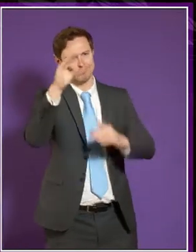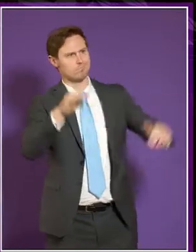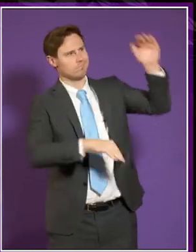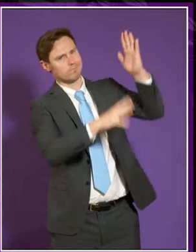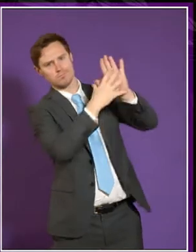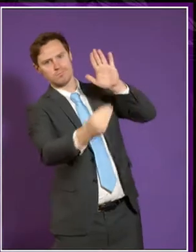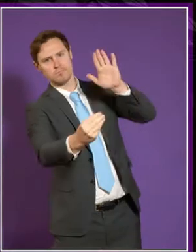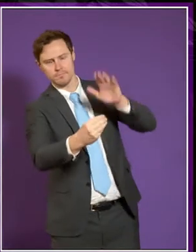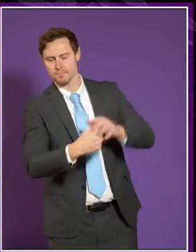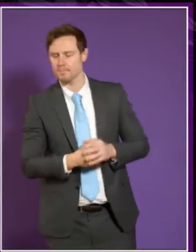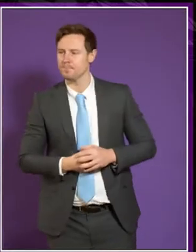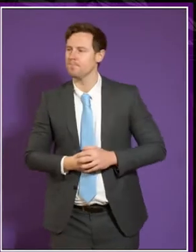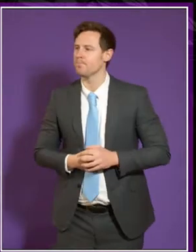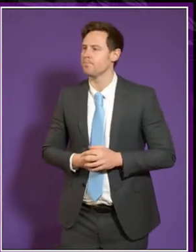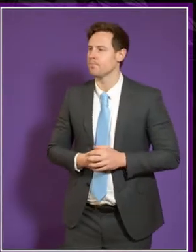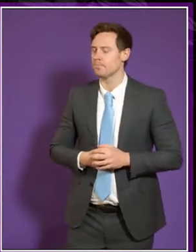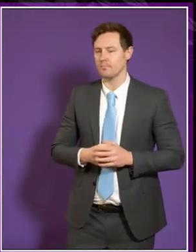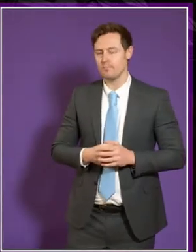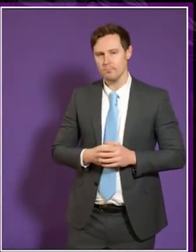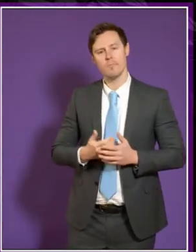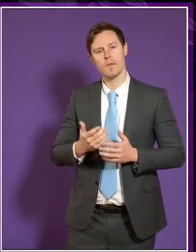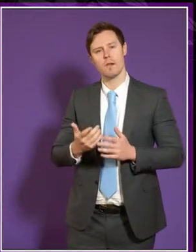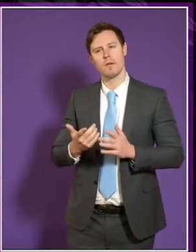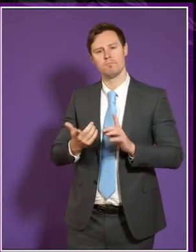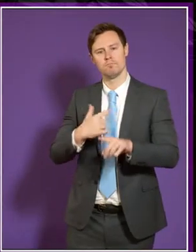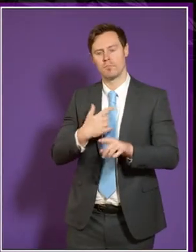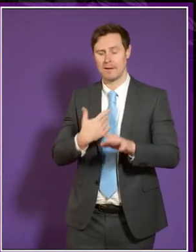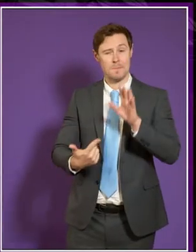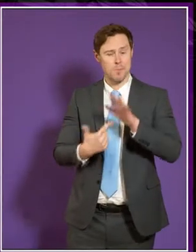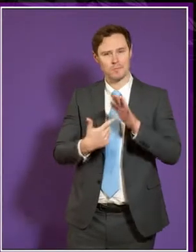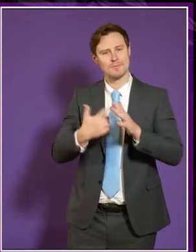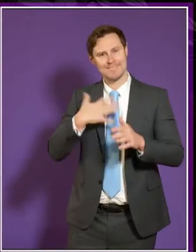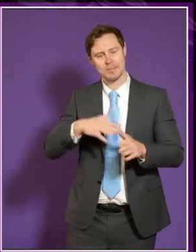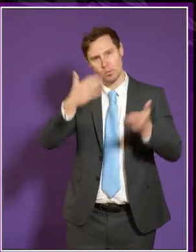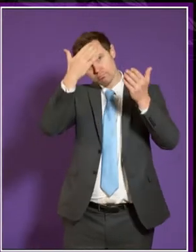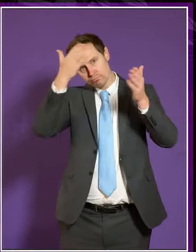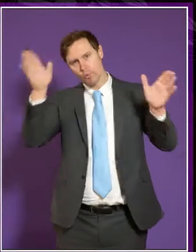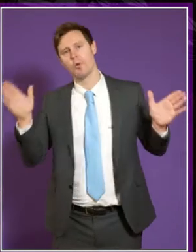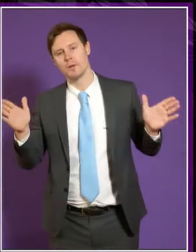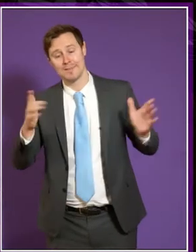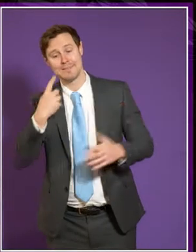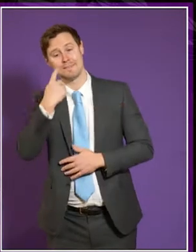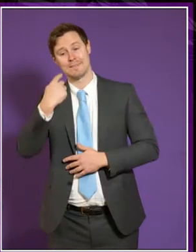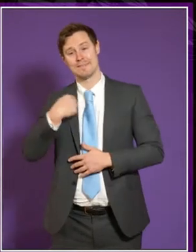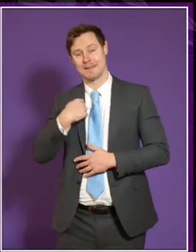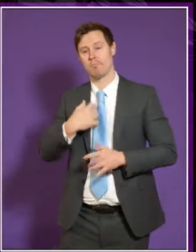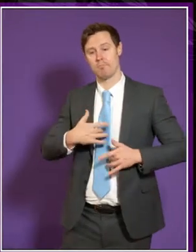Well, I think it's certainly important that I should take a very broad view. Just yesterday, very interesting report on models